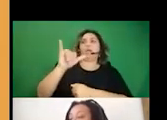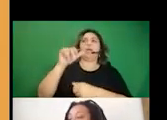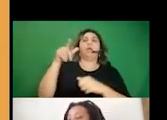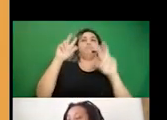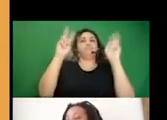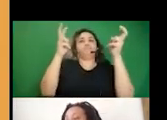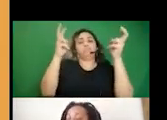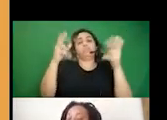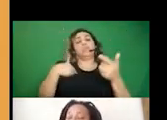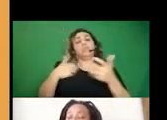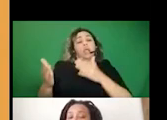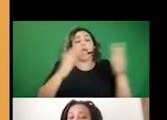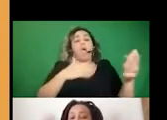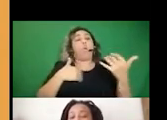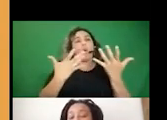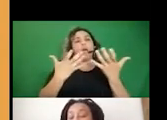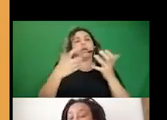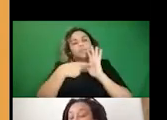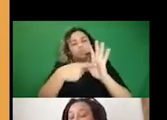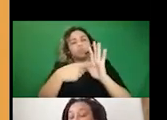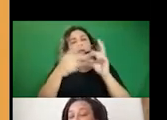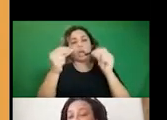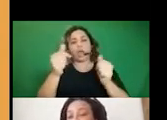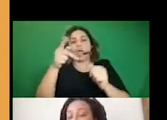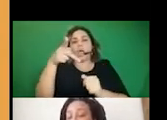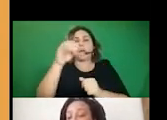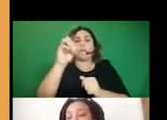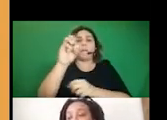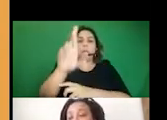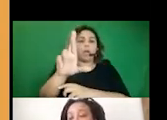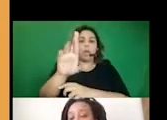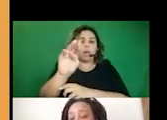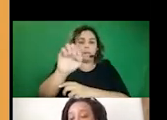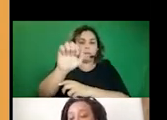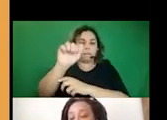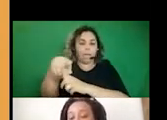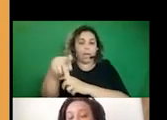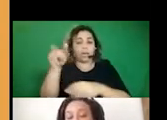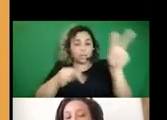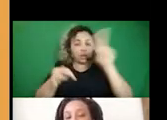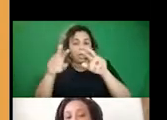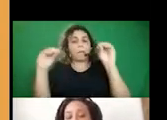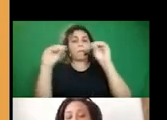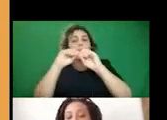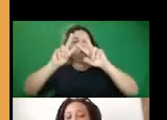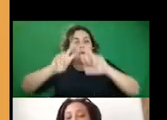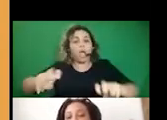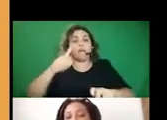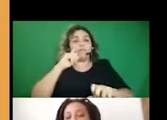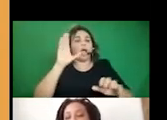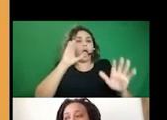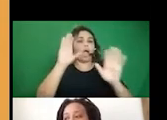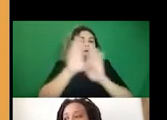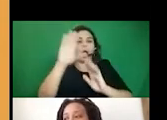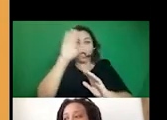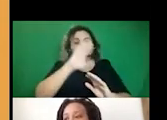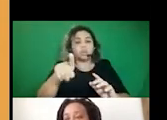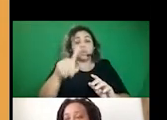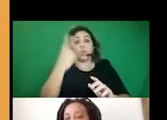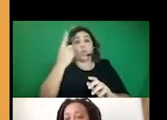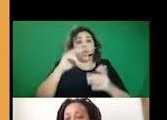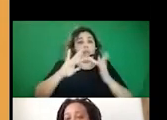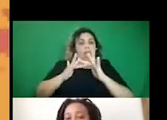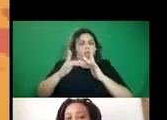a quick power map, but I'll just show it. maybe if we do a part two, we can dig into this more deeply, but one of our network